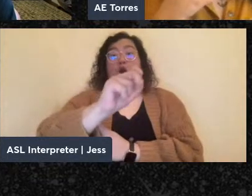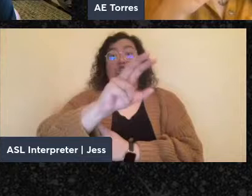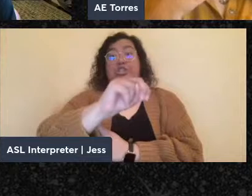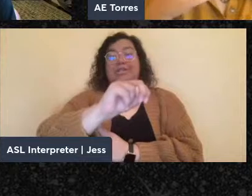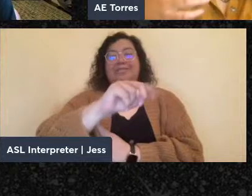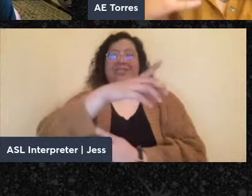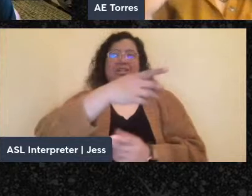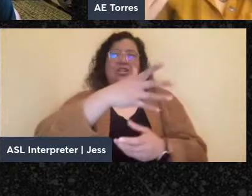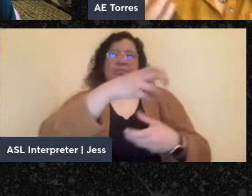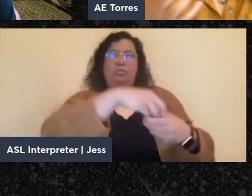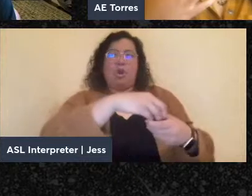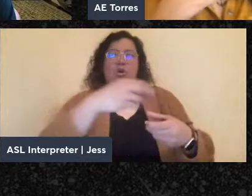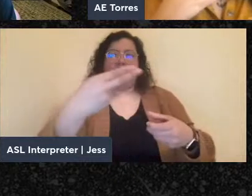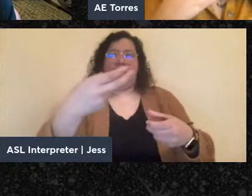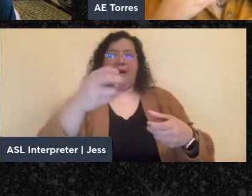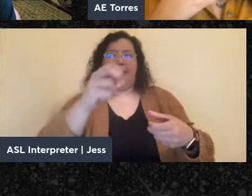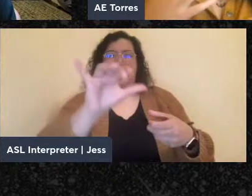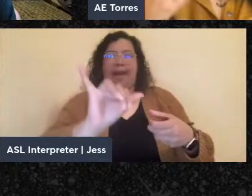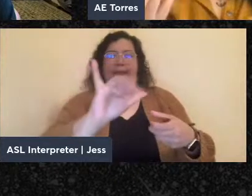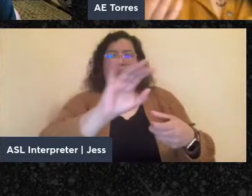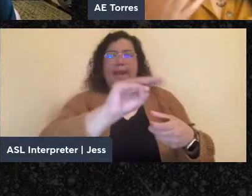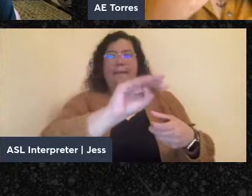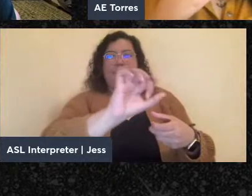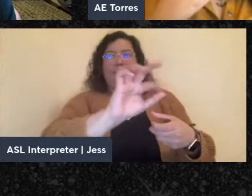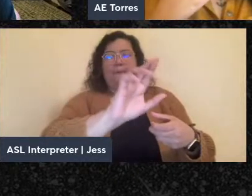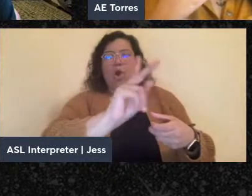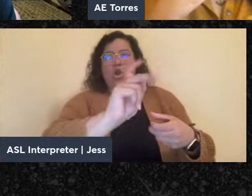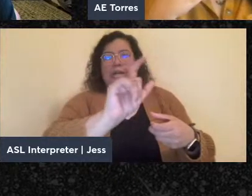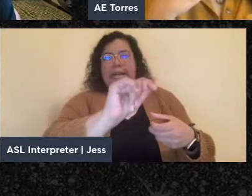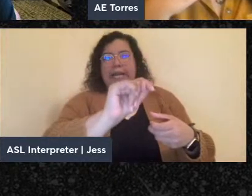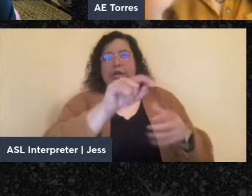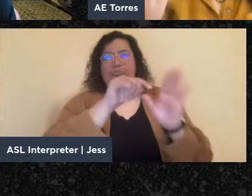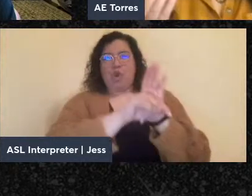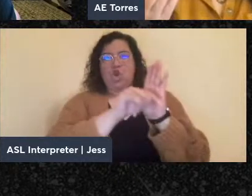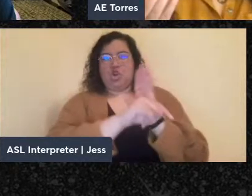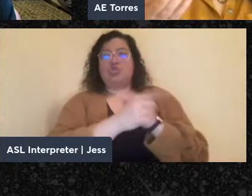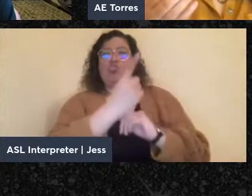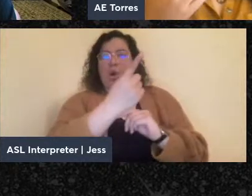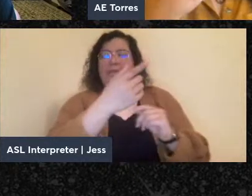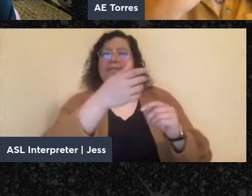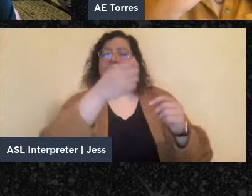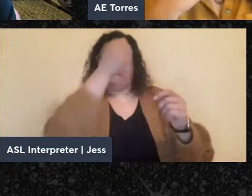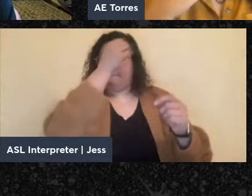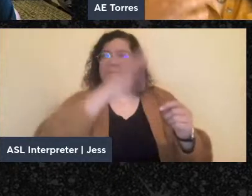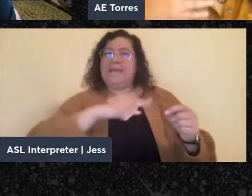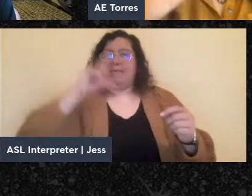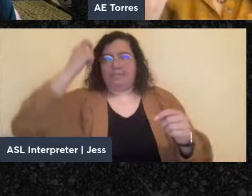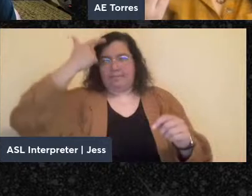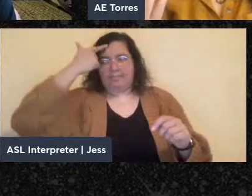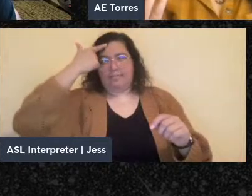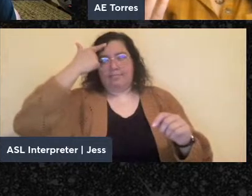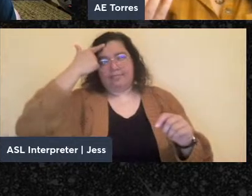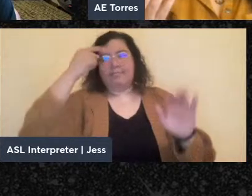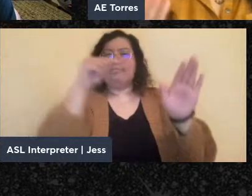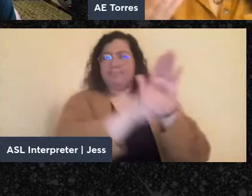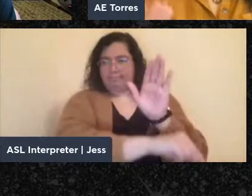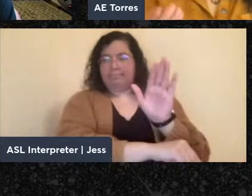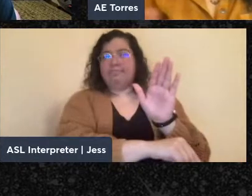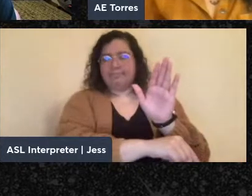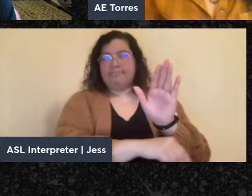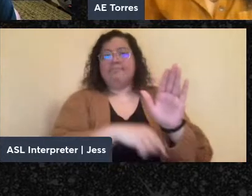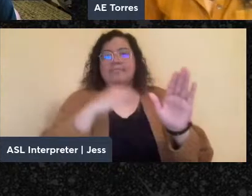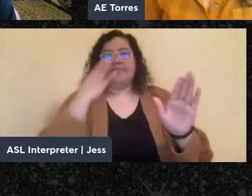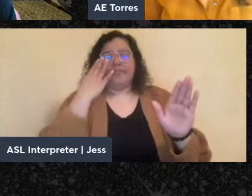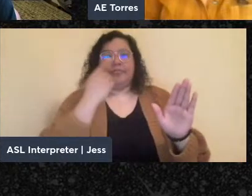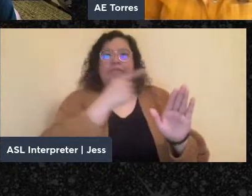Haymarket martyrs, one of the several men who were executed by the state, who were primarily